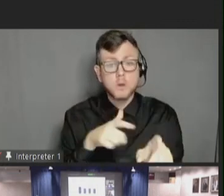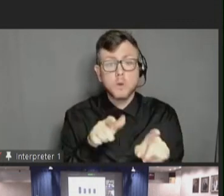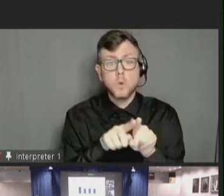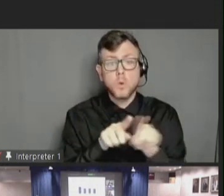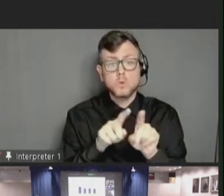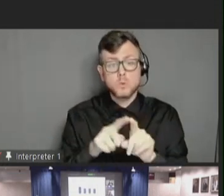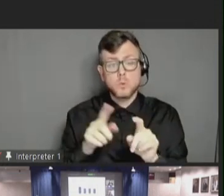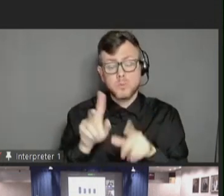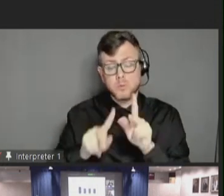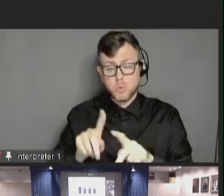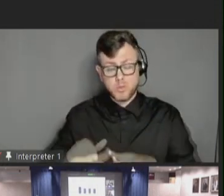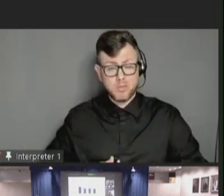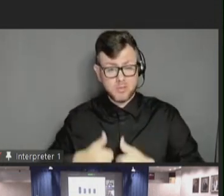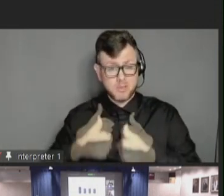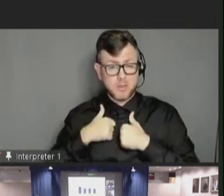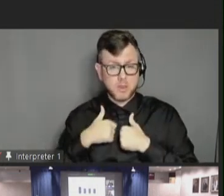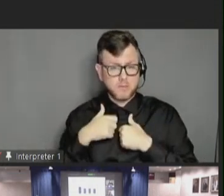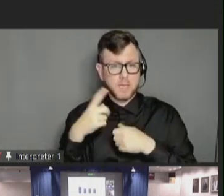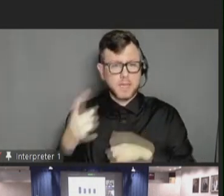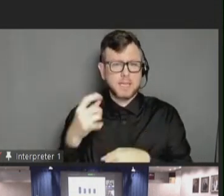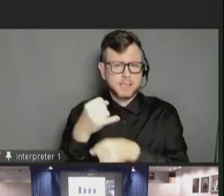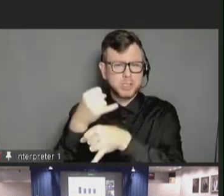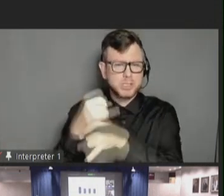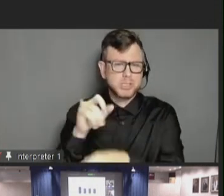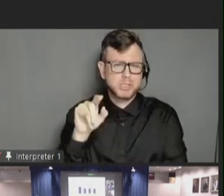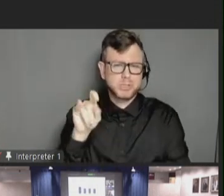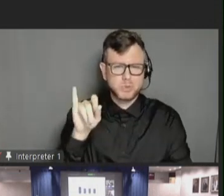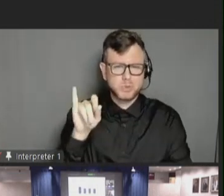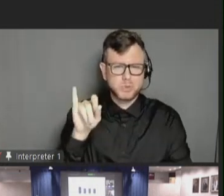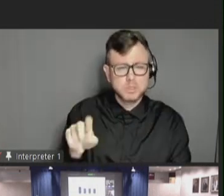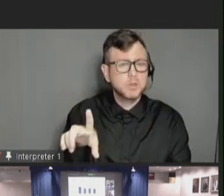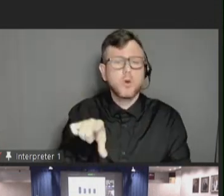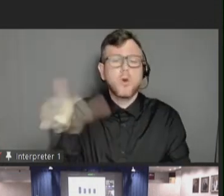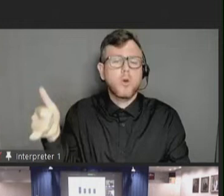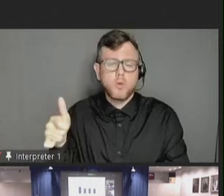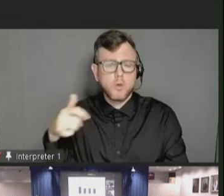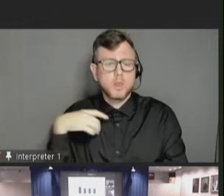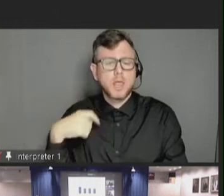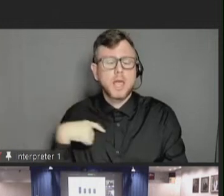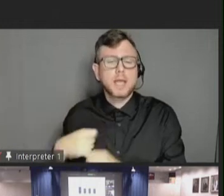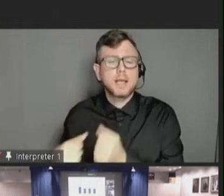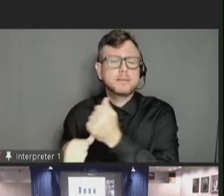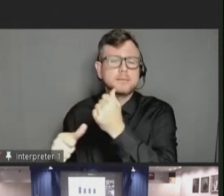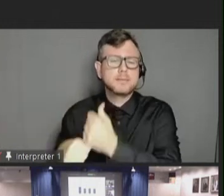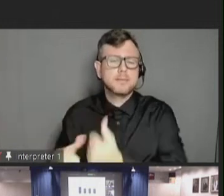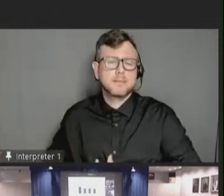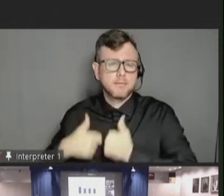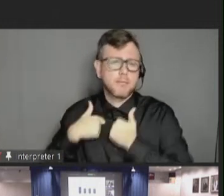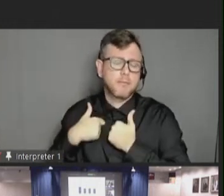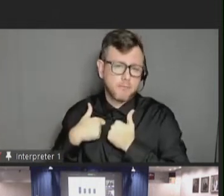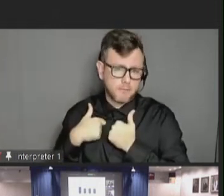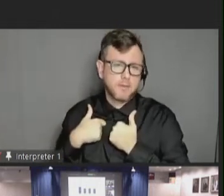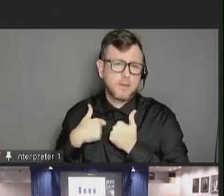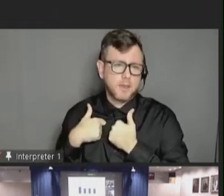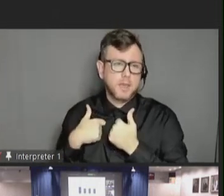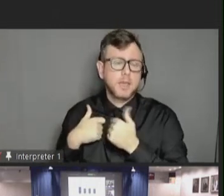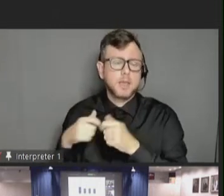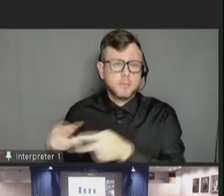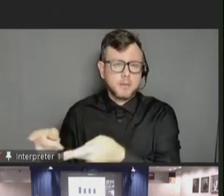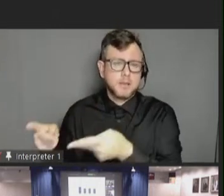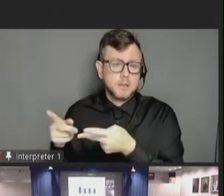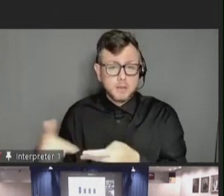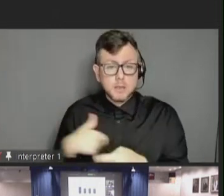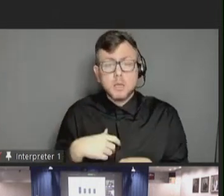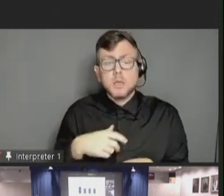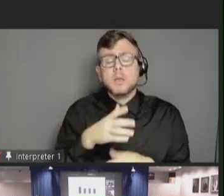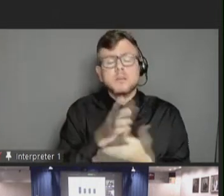were living in institutions other than nursing homes such as assisted living facilities. Some specific examples that